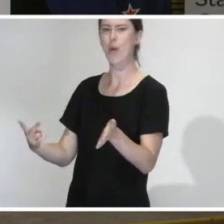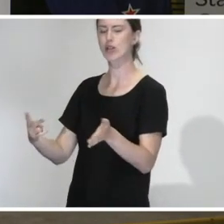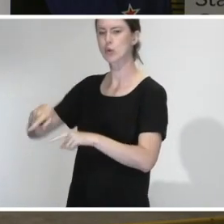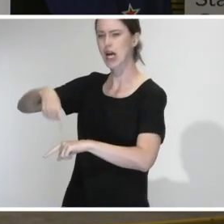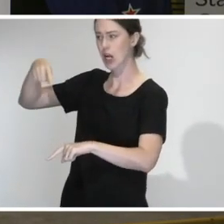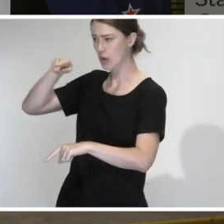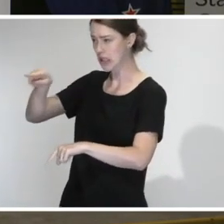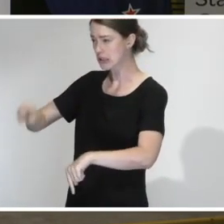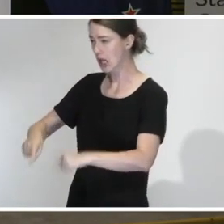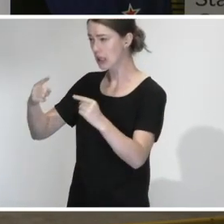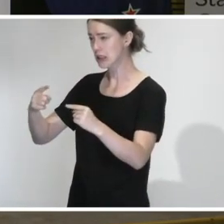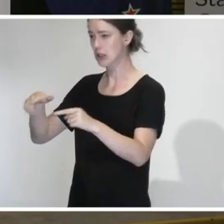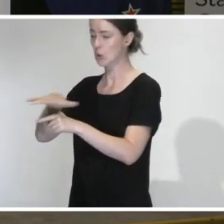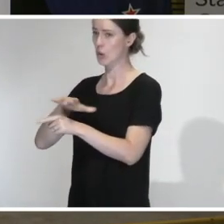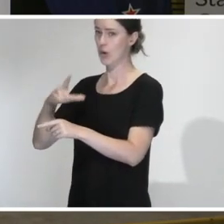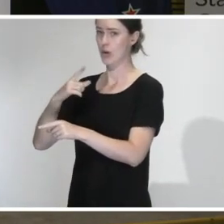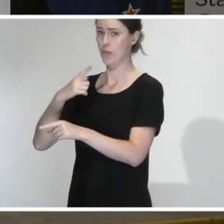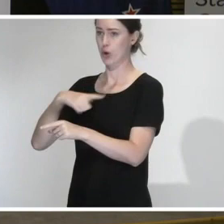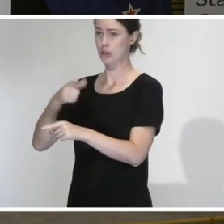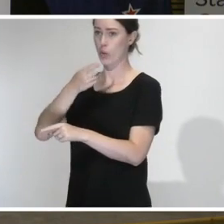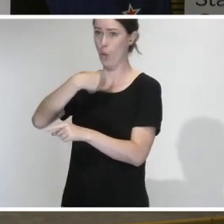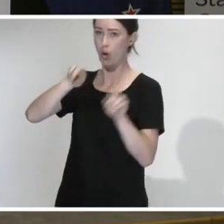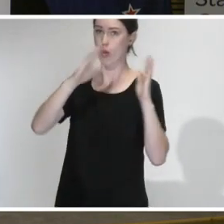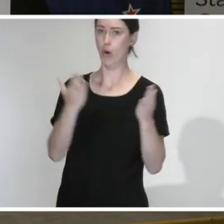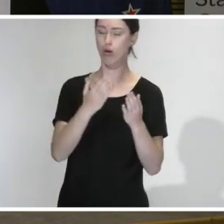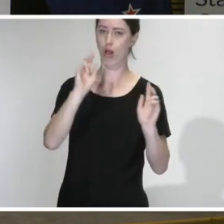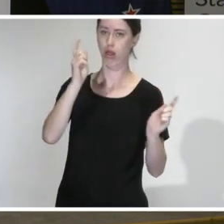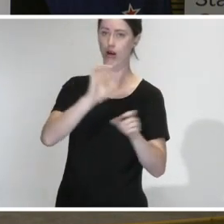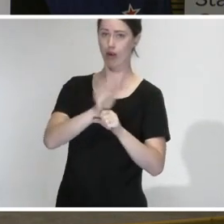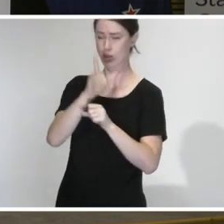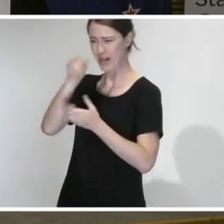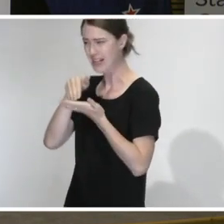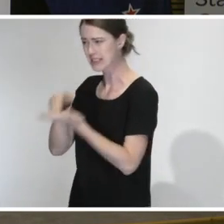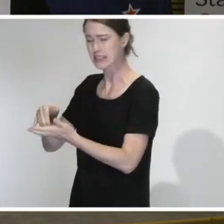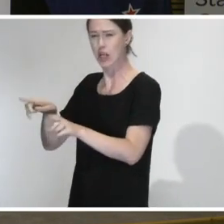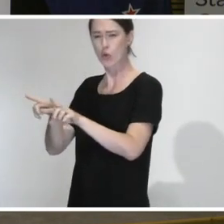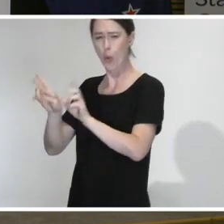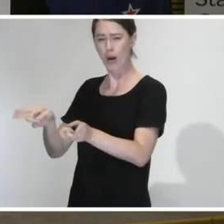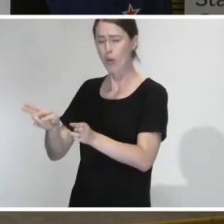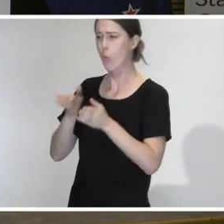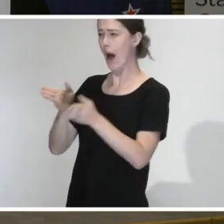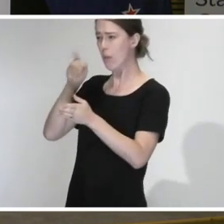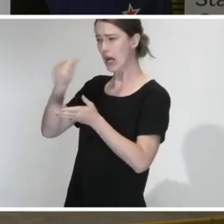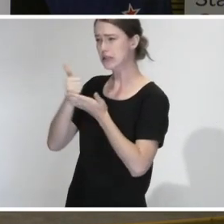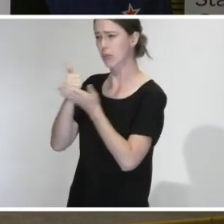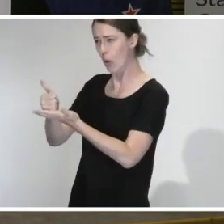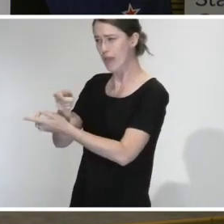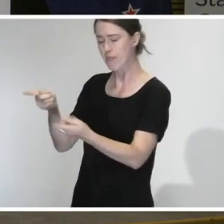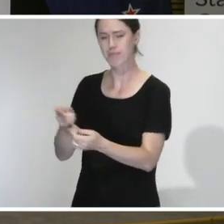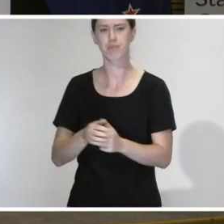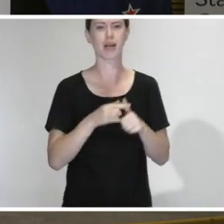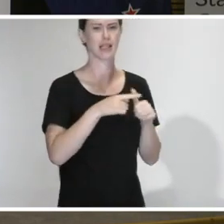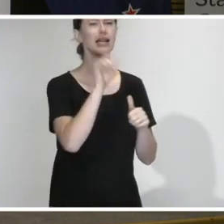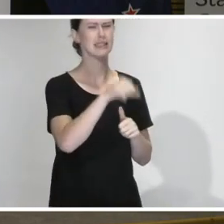will it be given the circumstances we're all operating now to be able to assist and will we still be able to fully assist? Yes, we will. And I don't